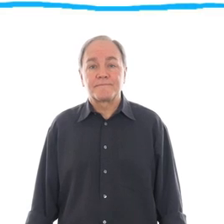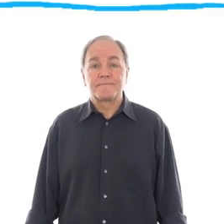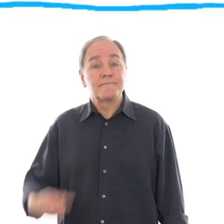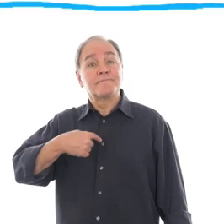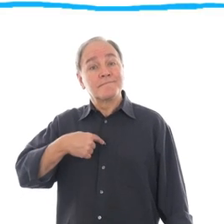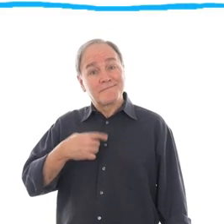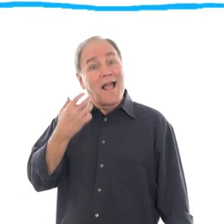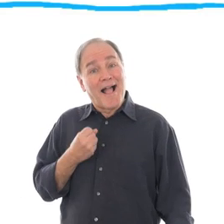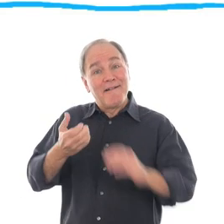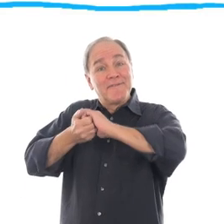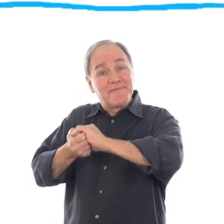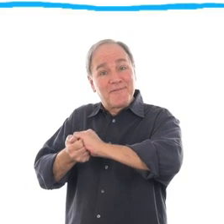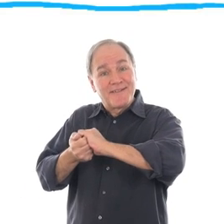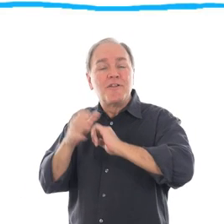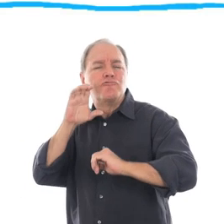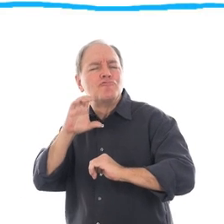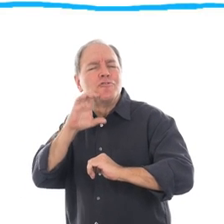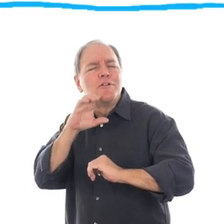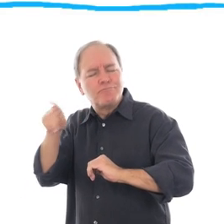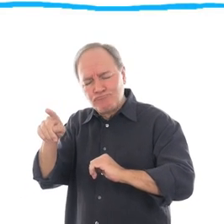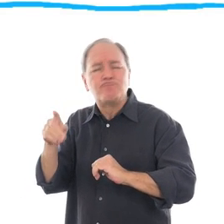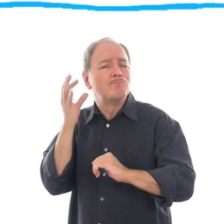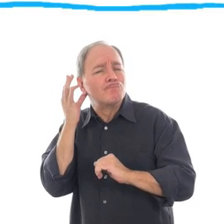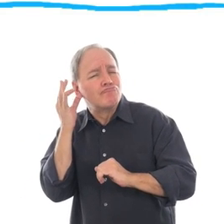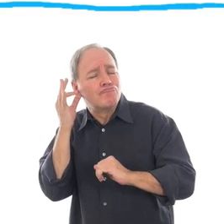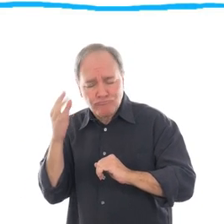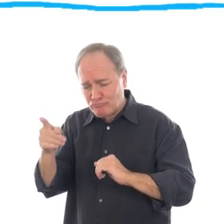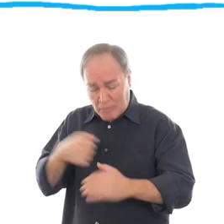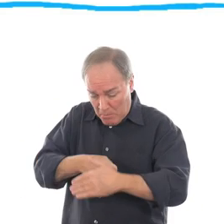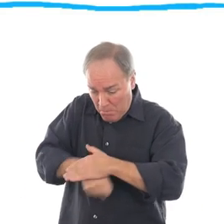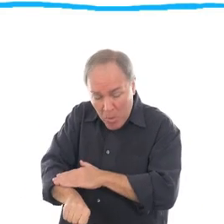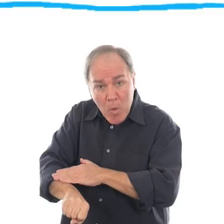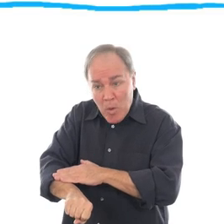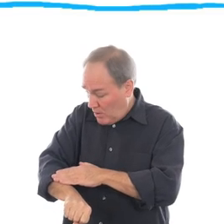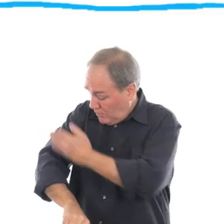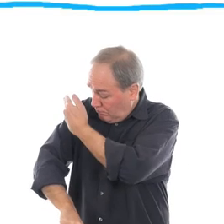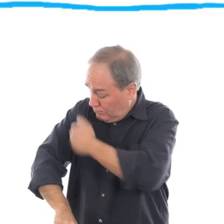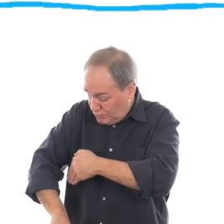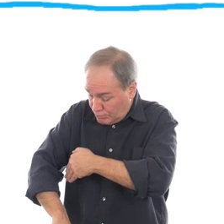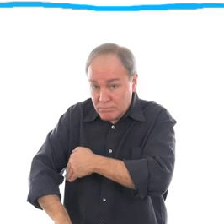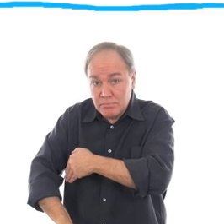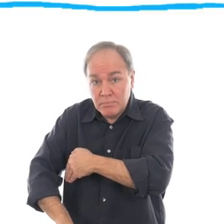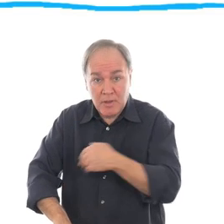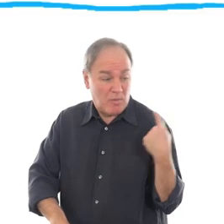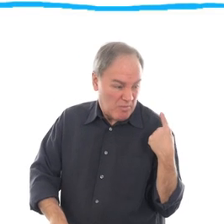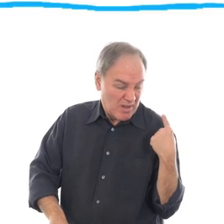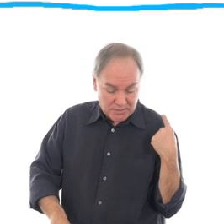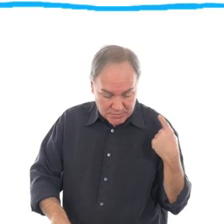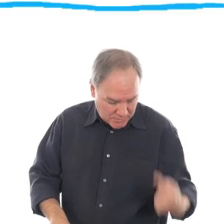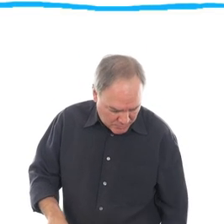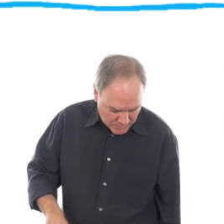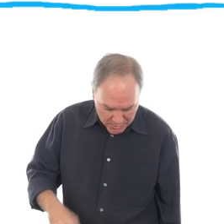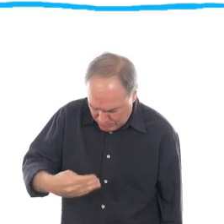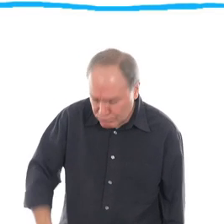We have a friend named Chiril. She has congenital deformity. She has one arm and she has one